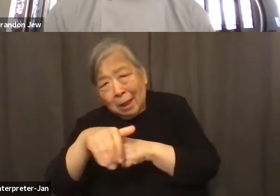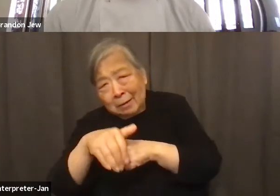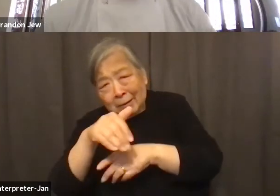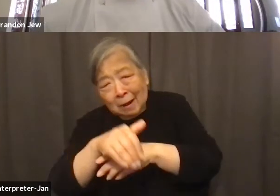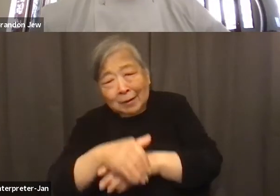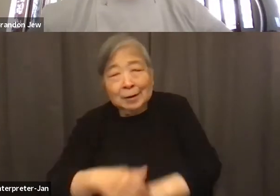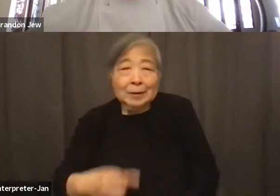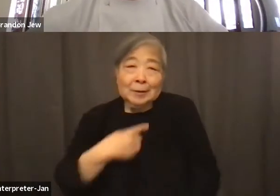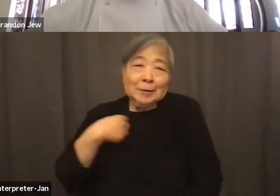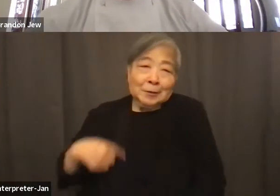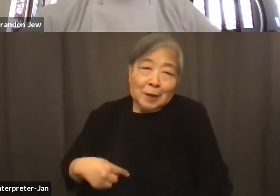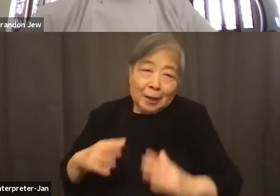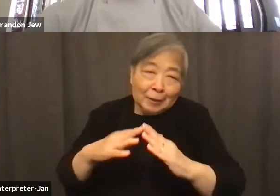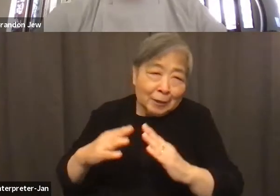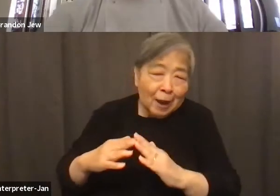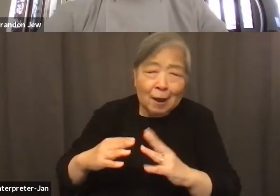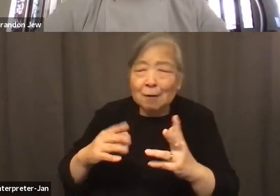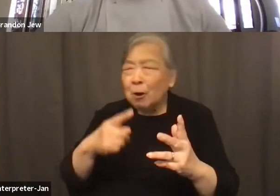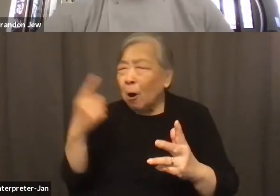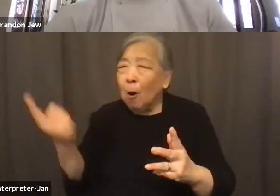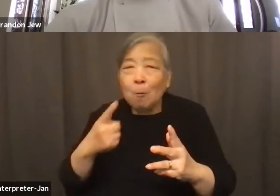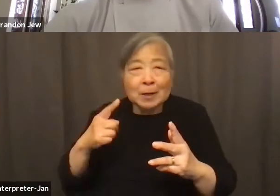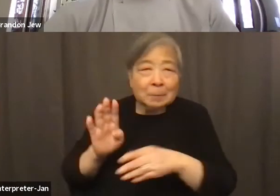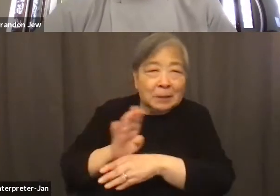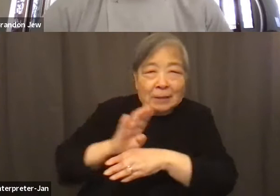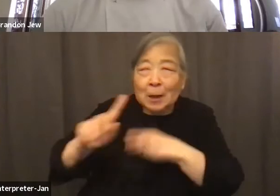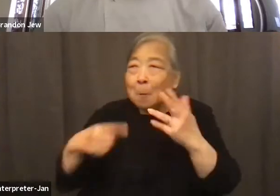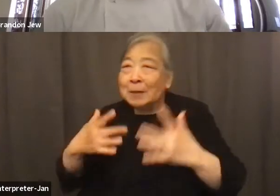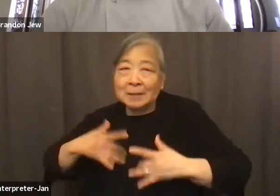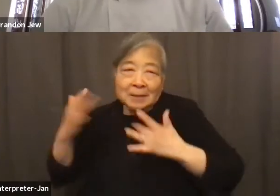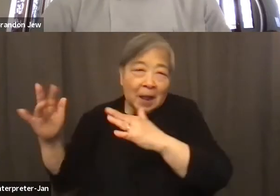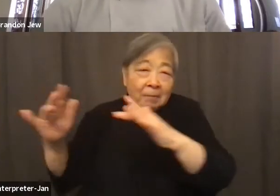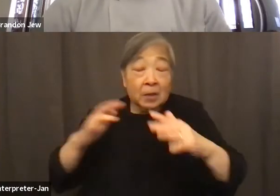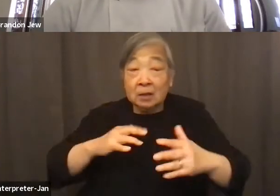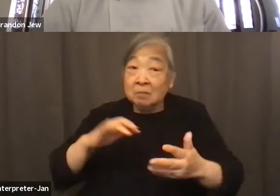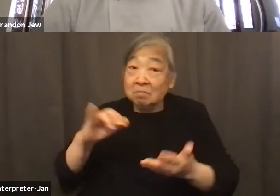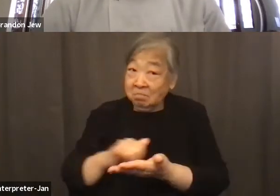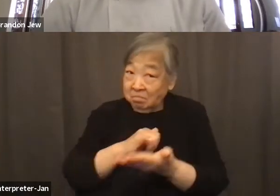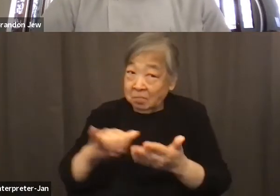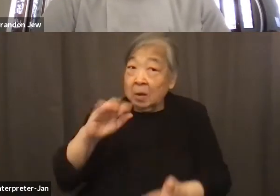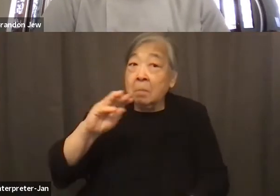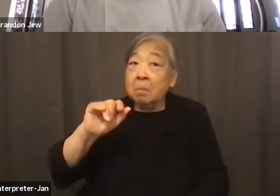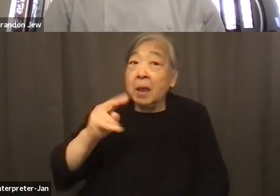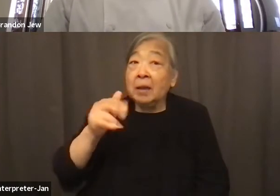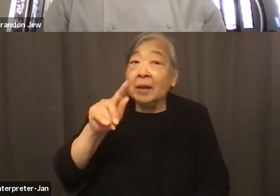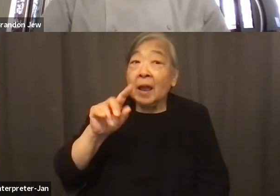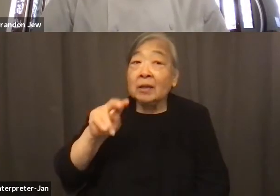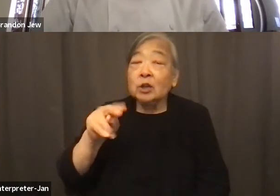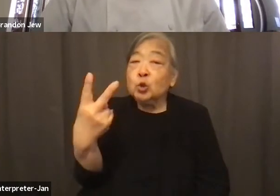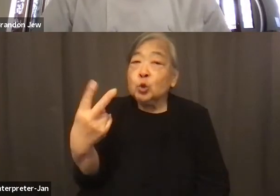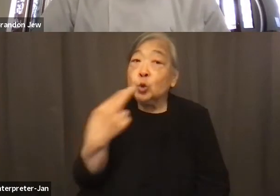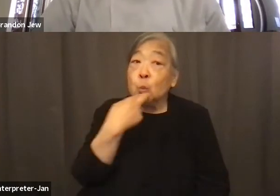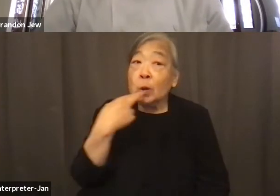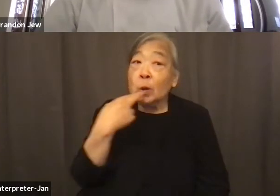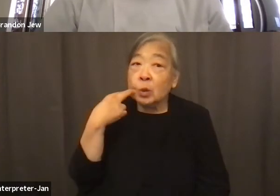is the neighborhood that was always hopping. And in Manhattan's Chinatown, we have two restaurants that were famous for being